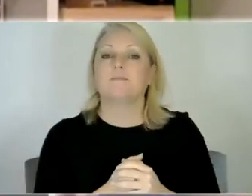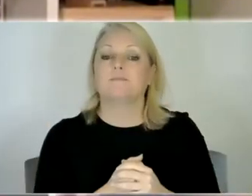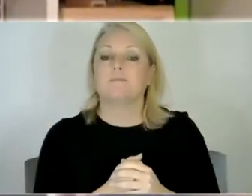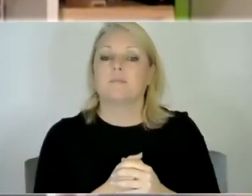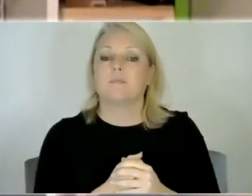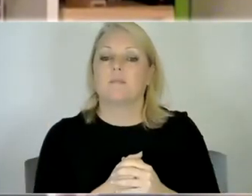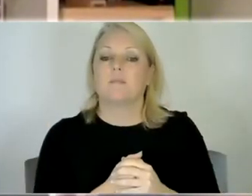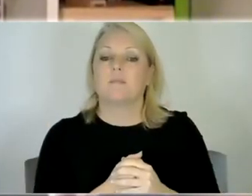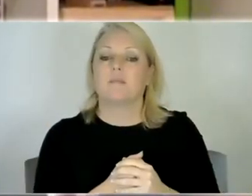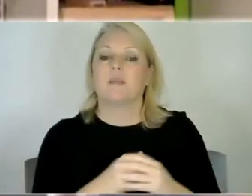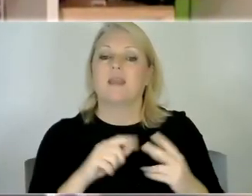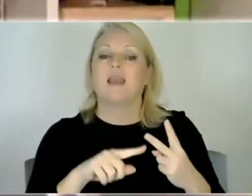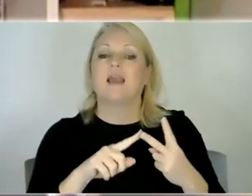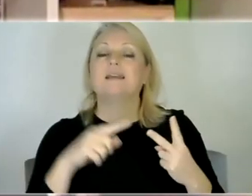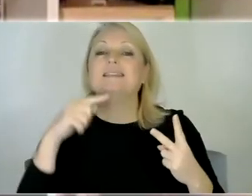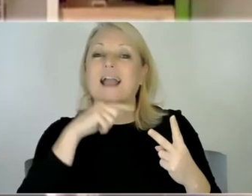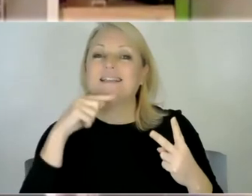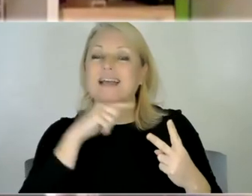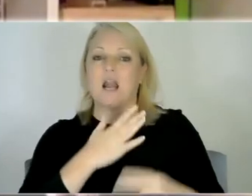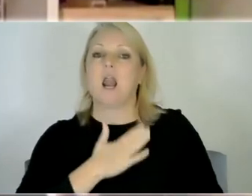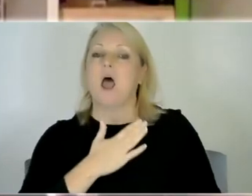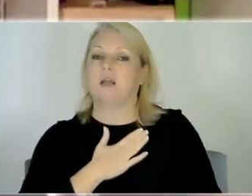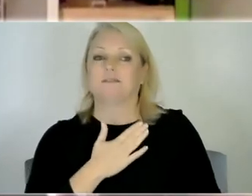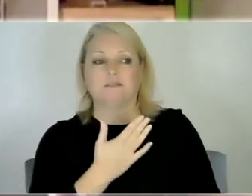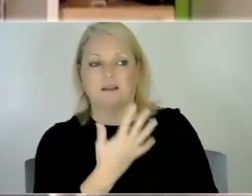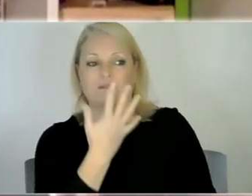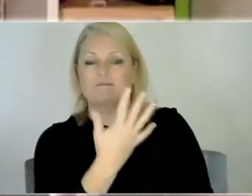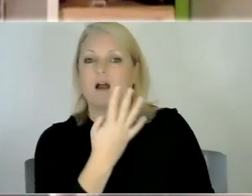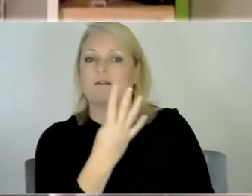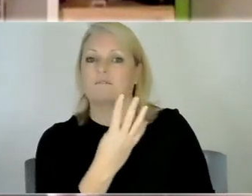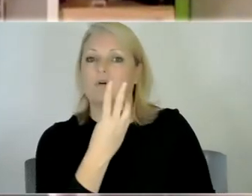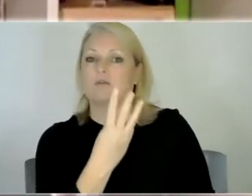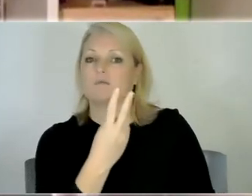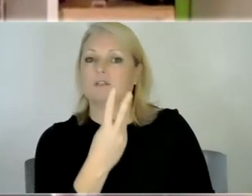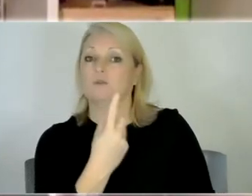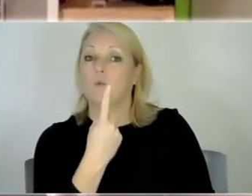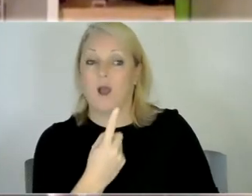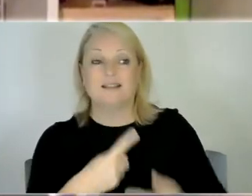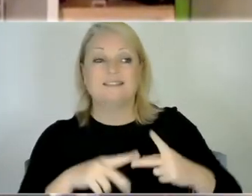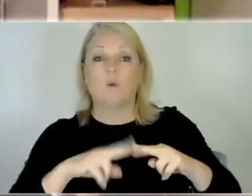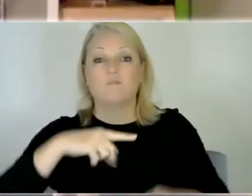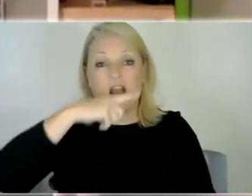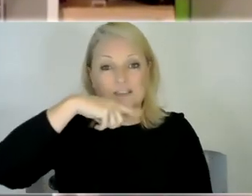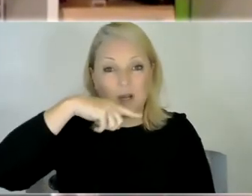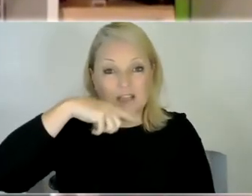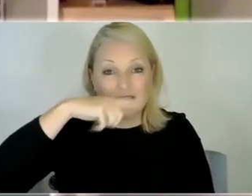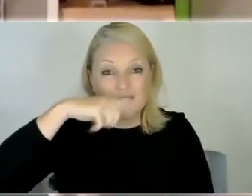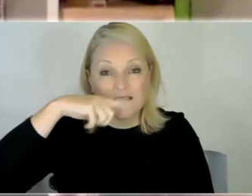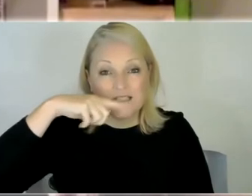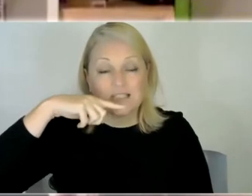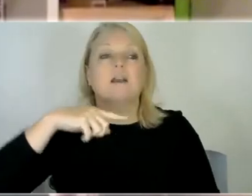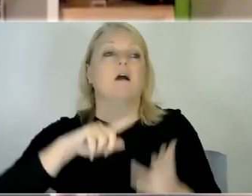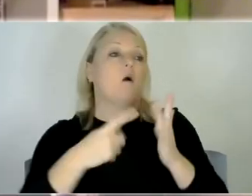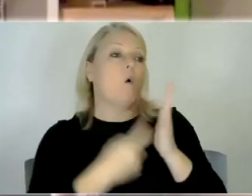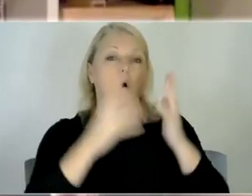likes um sort of counting down from five to one so if we're brushing teeth if we're washing hair